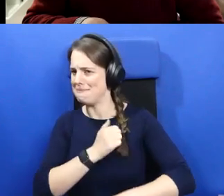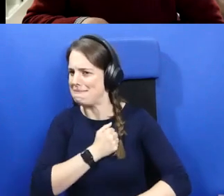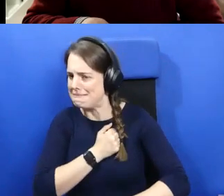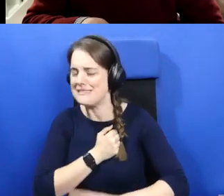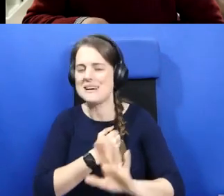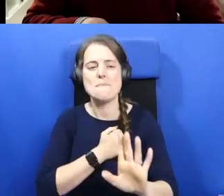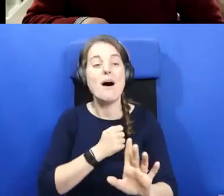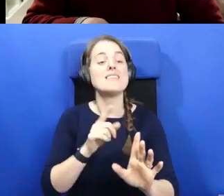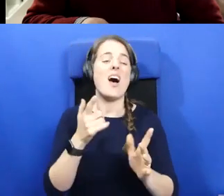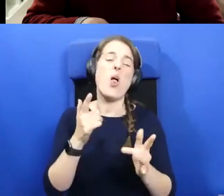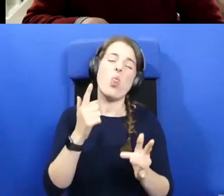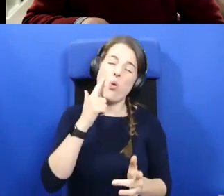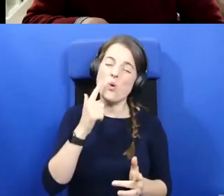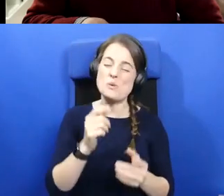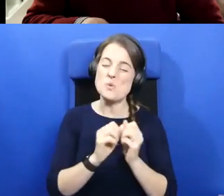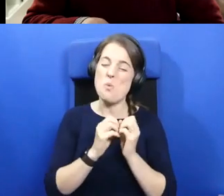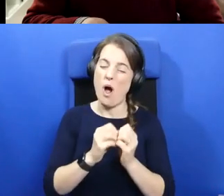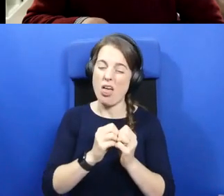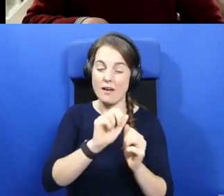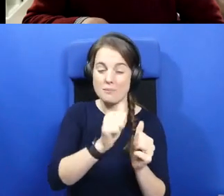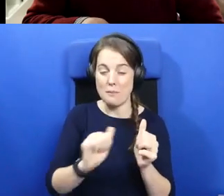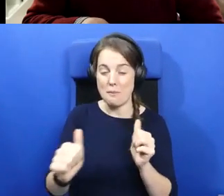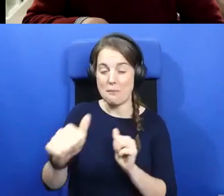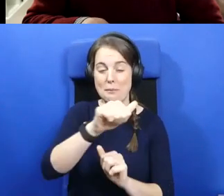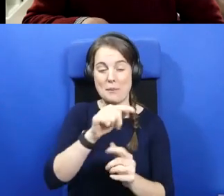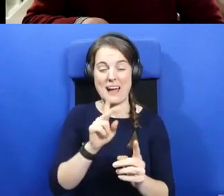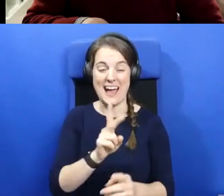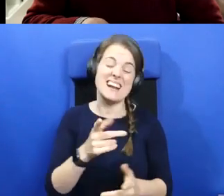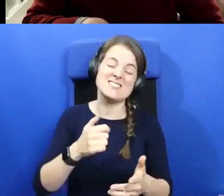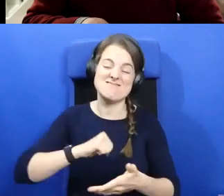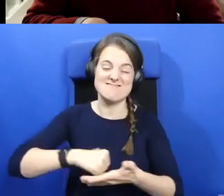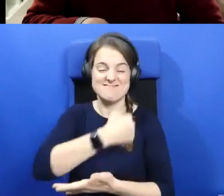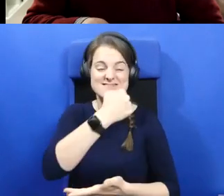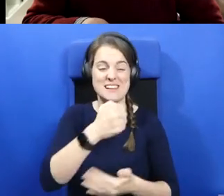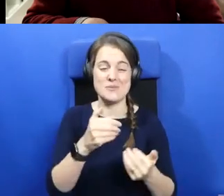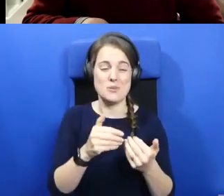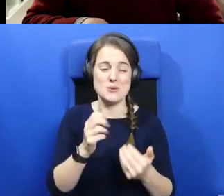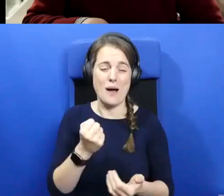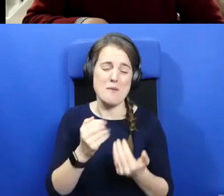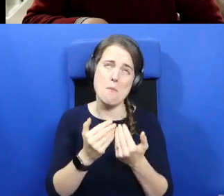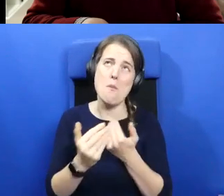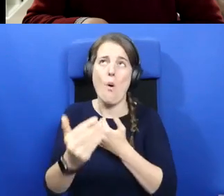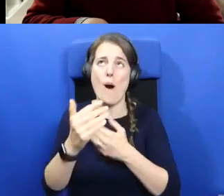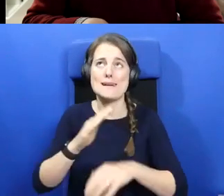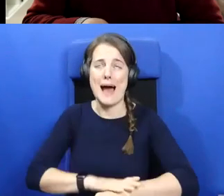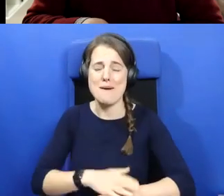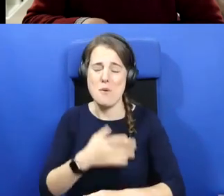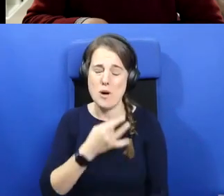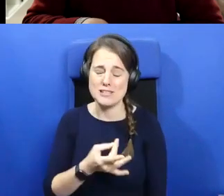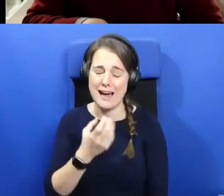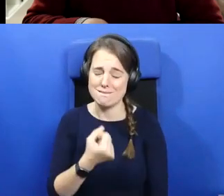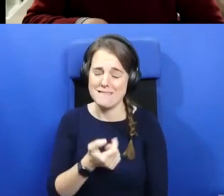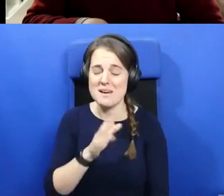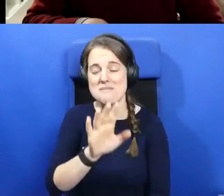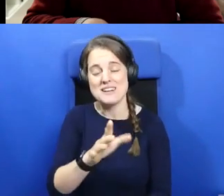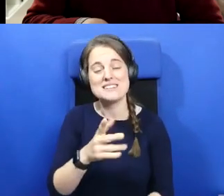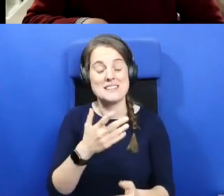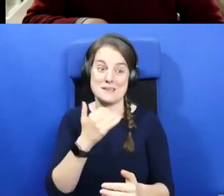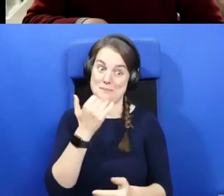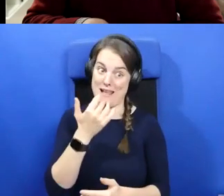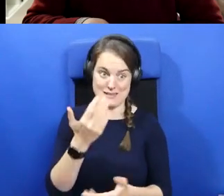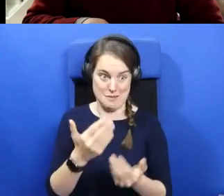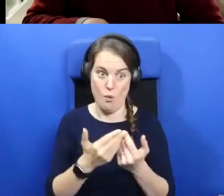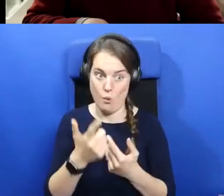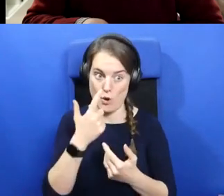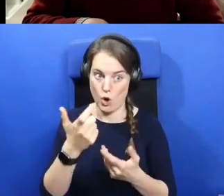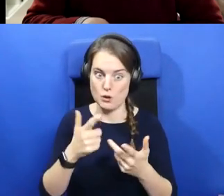worth going around to everybody. And, uh, I'm just sorry that we haven't more time, uh, to discuss this. Um, I, I think there's plenty more that we could be,